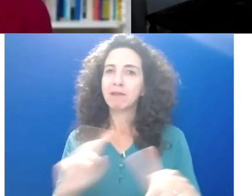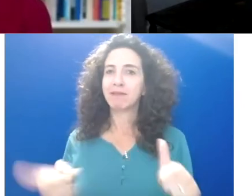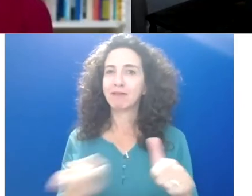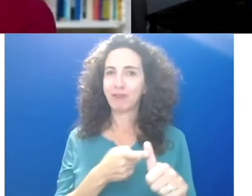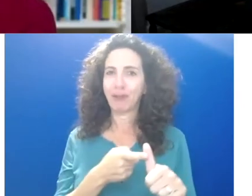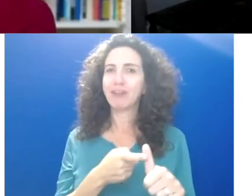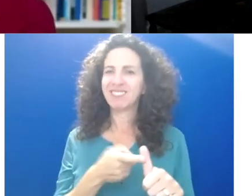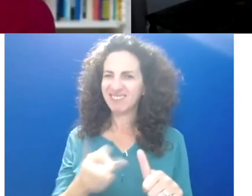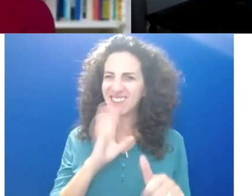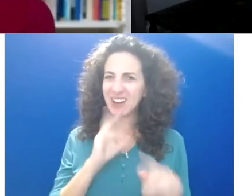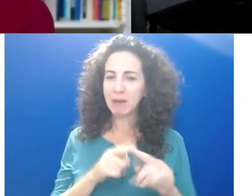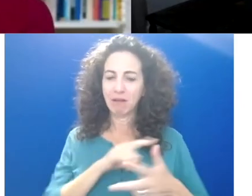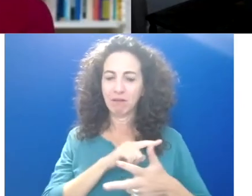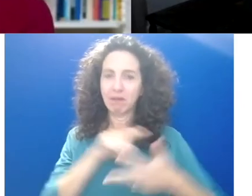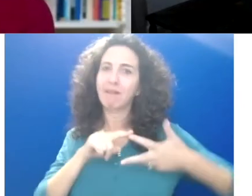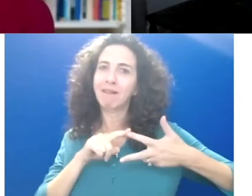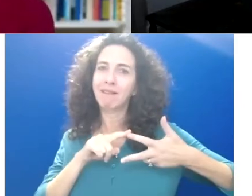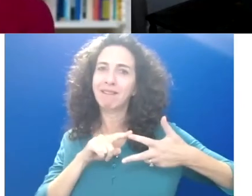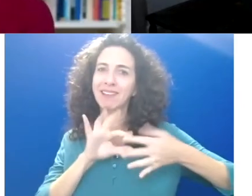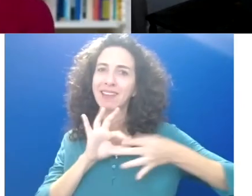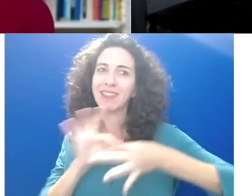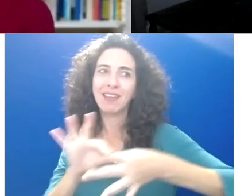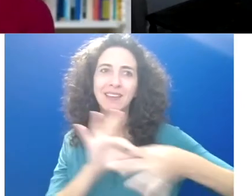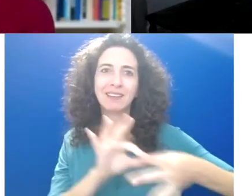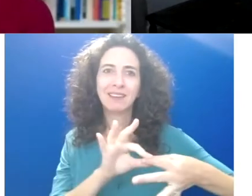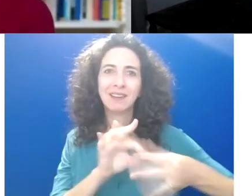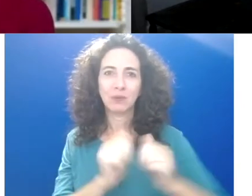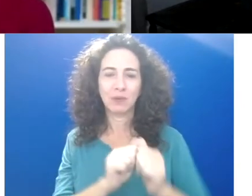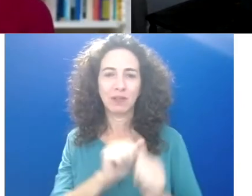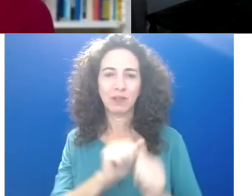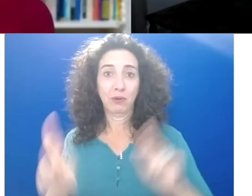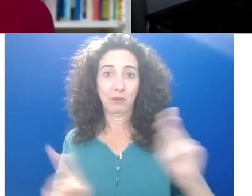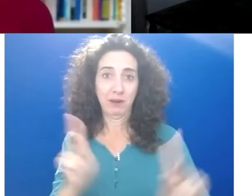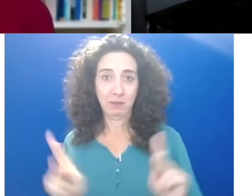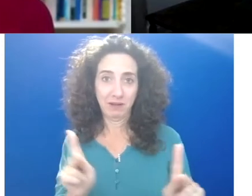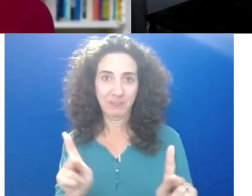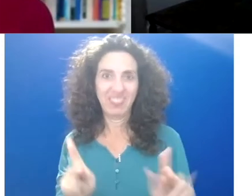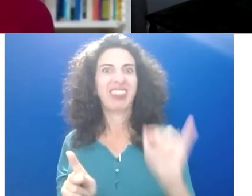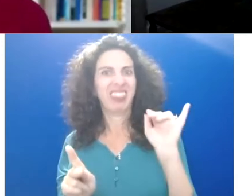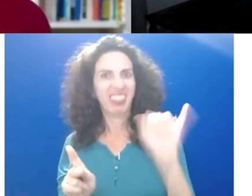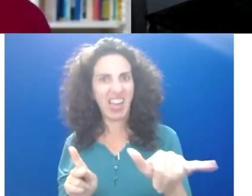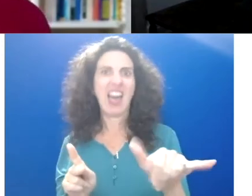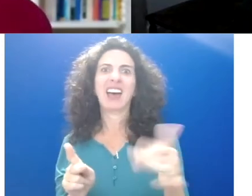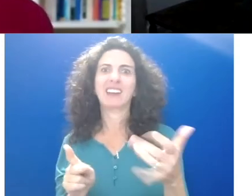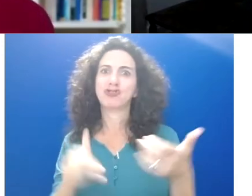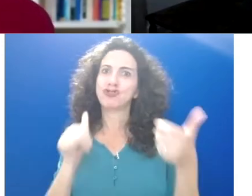of the connection with other people is the part that clearly has been most under threat